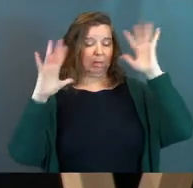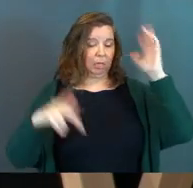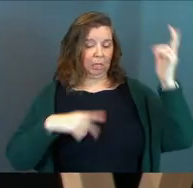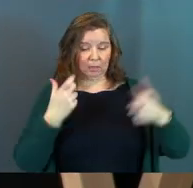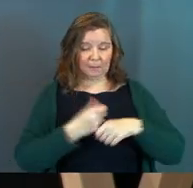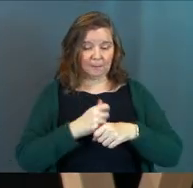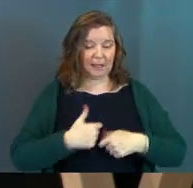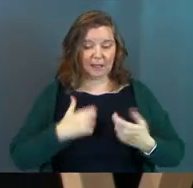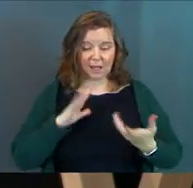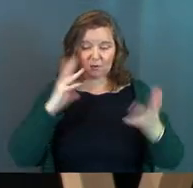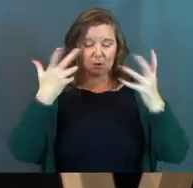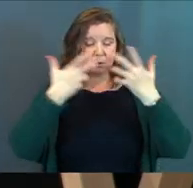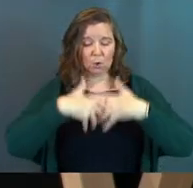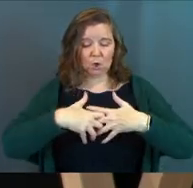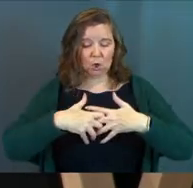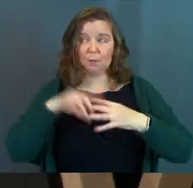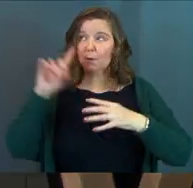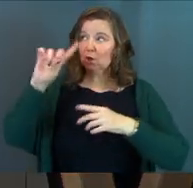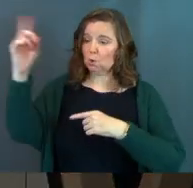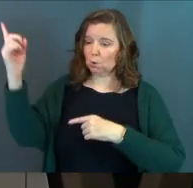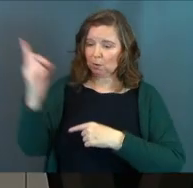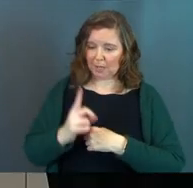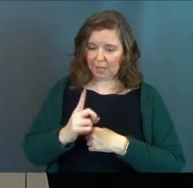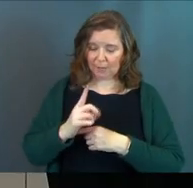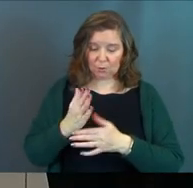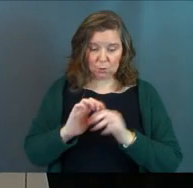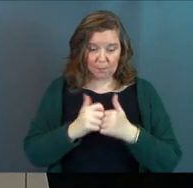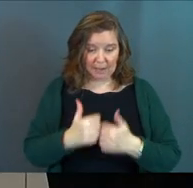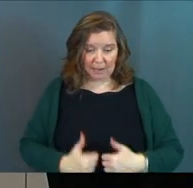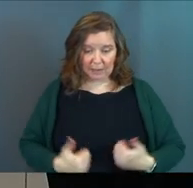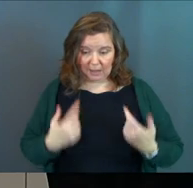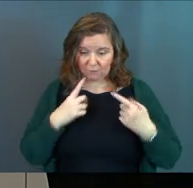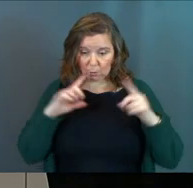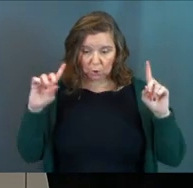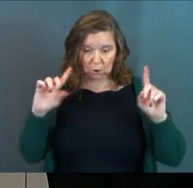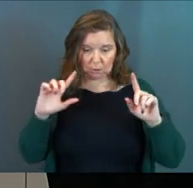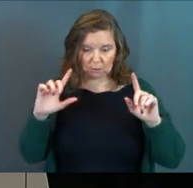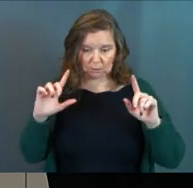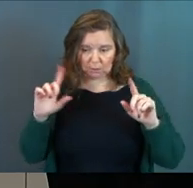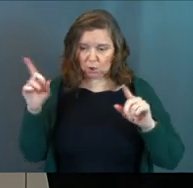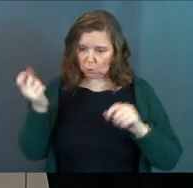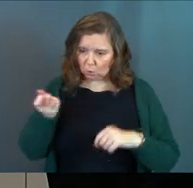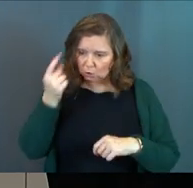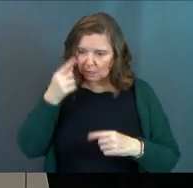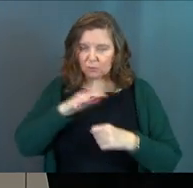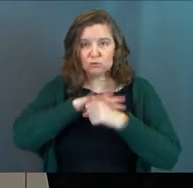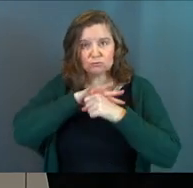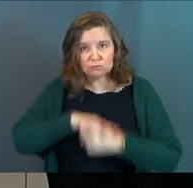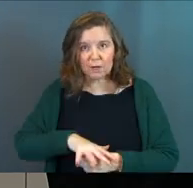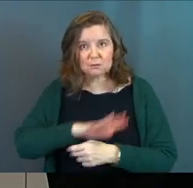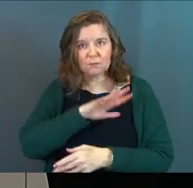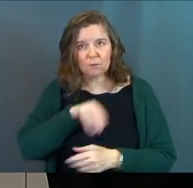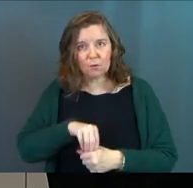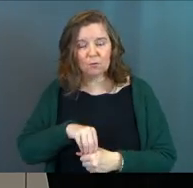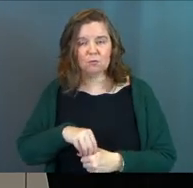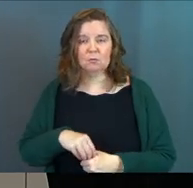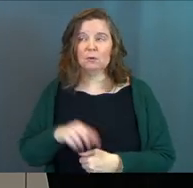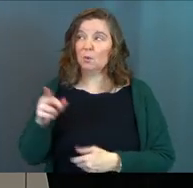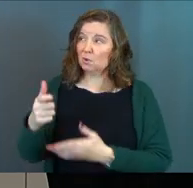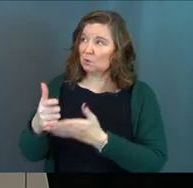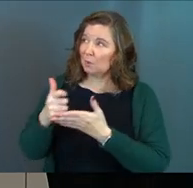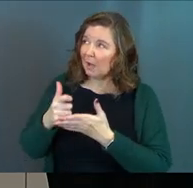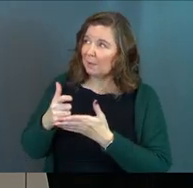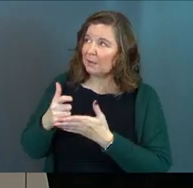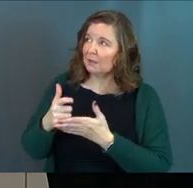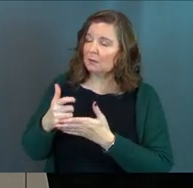I don't know how to make life work. But Jesus, you came into humanity and you somehow made life work. And you understand the stress of all this. And would you